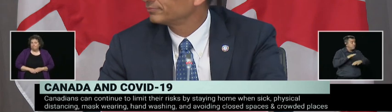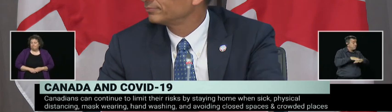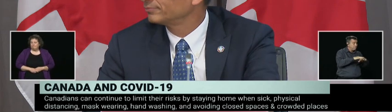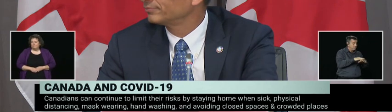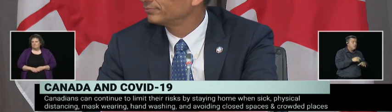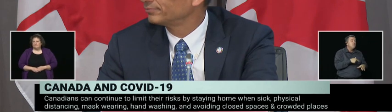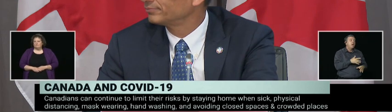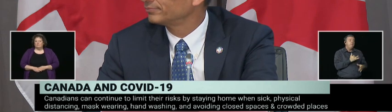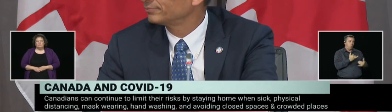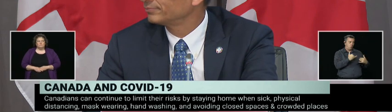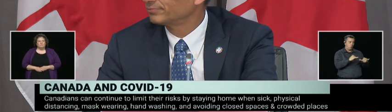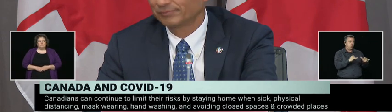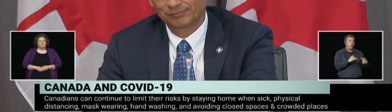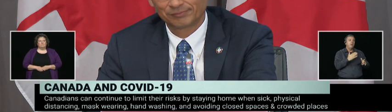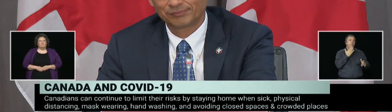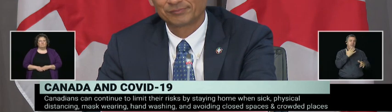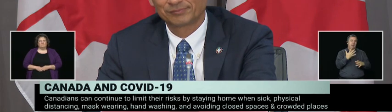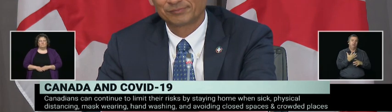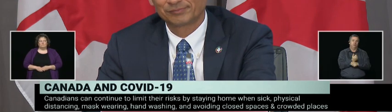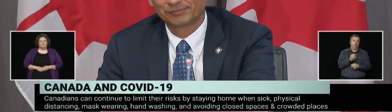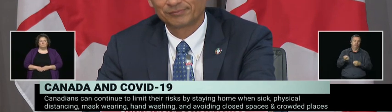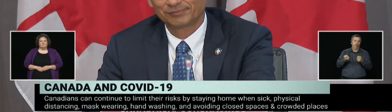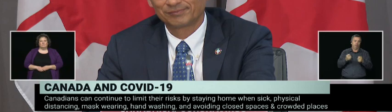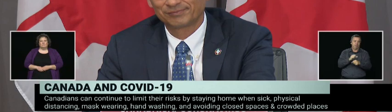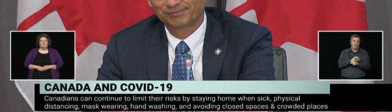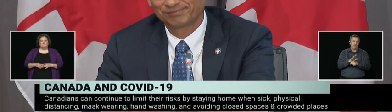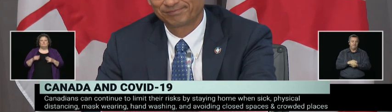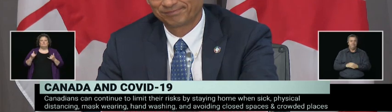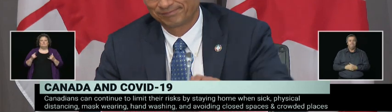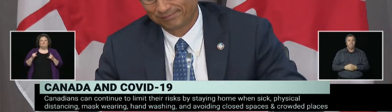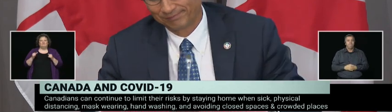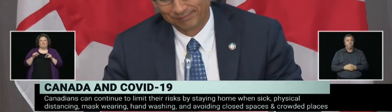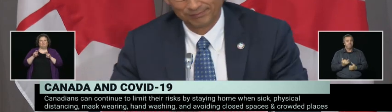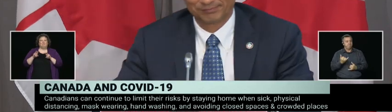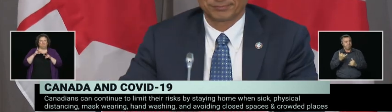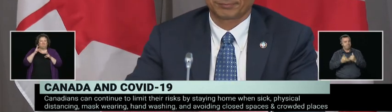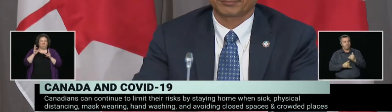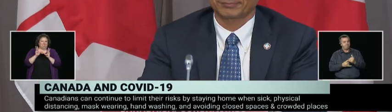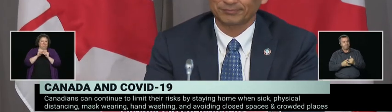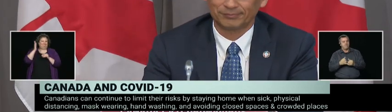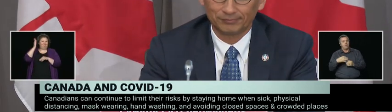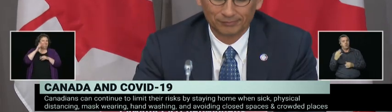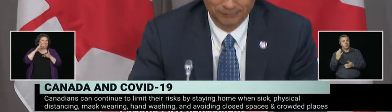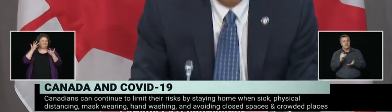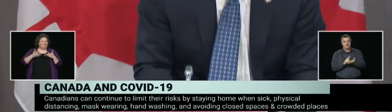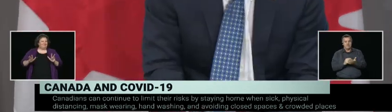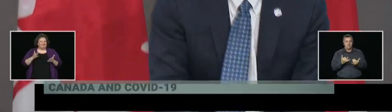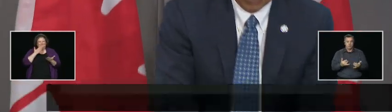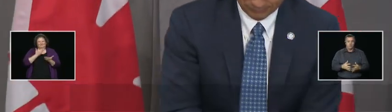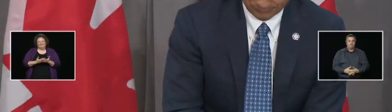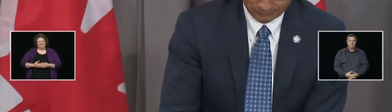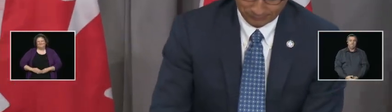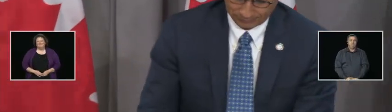Thank you much, Dr. New.'est ce qui met fin à la conférence de presse pour aujourd'hui. met'hui. C'est